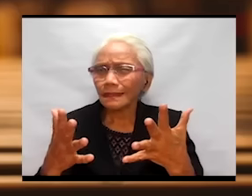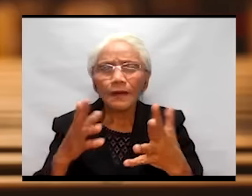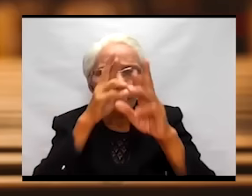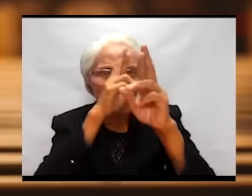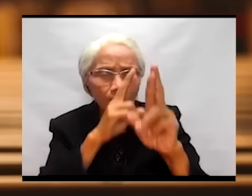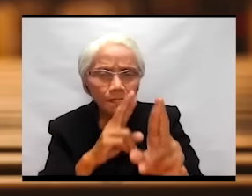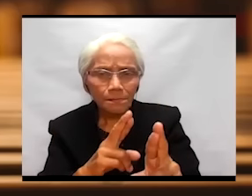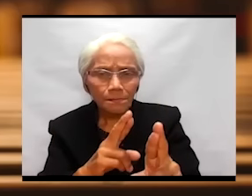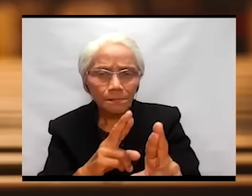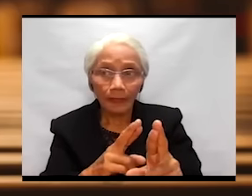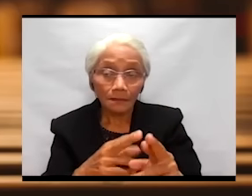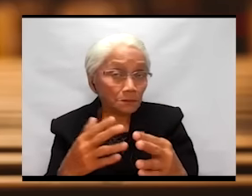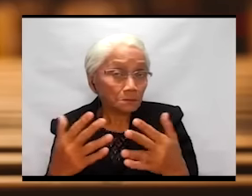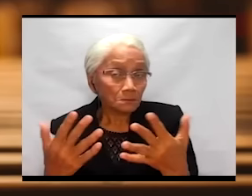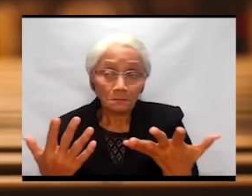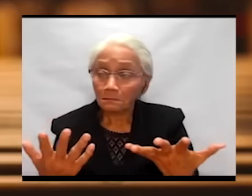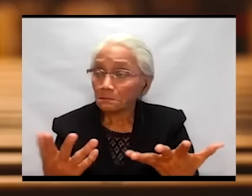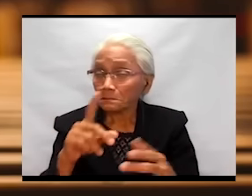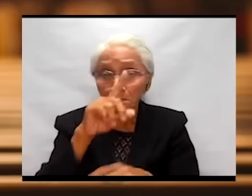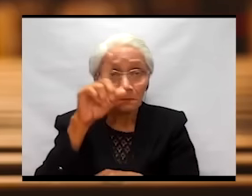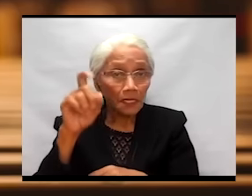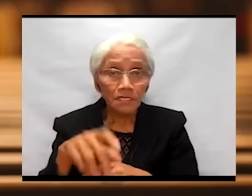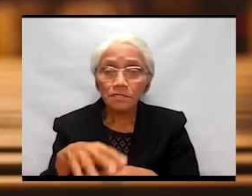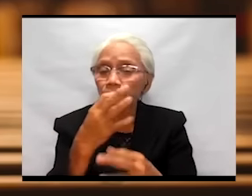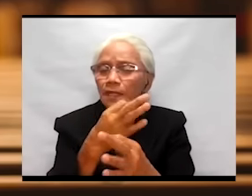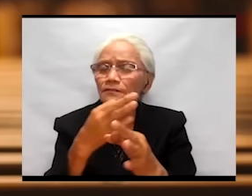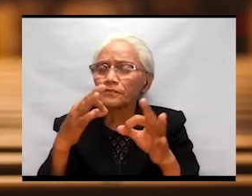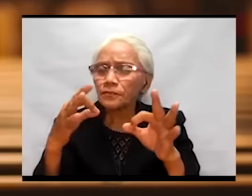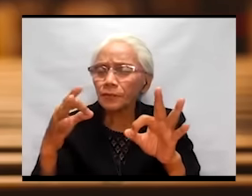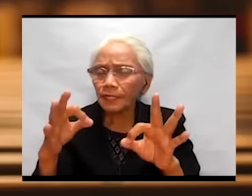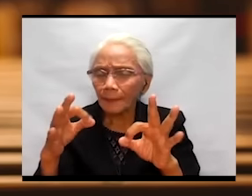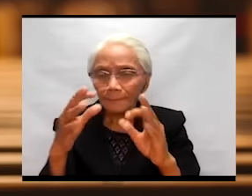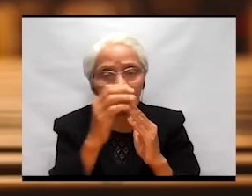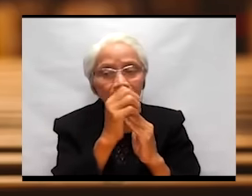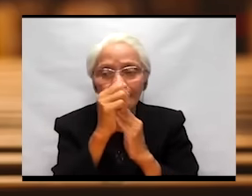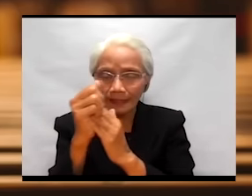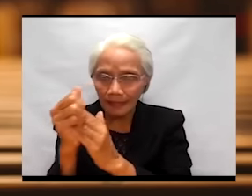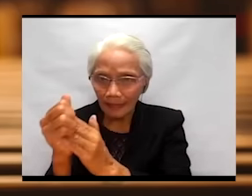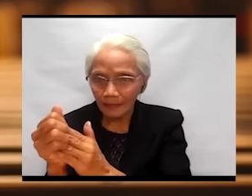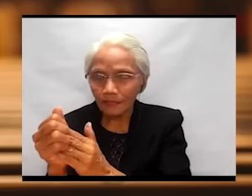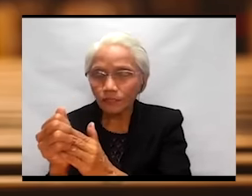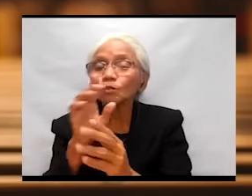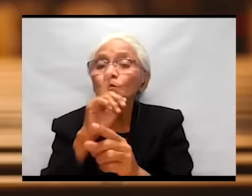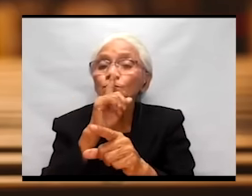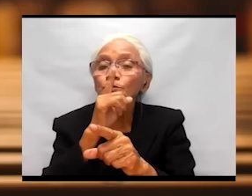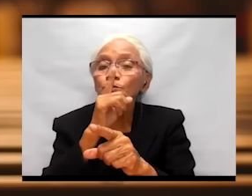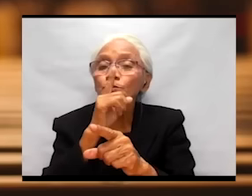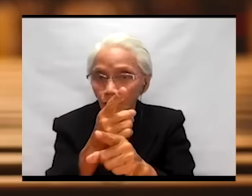that leads to true worship of the true God.